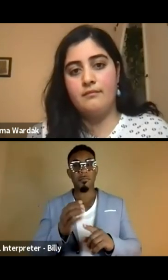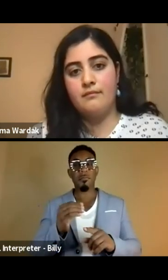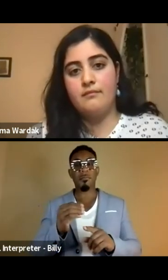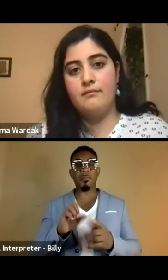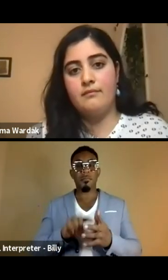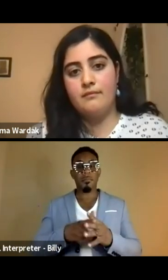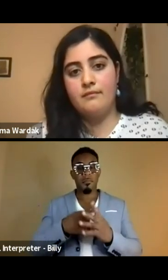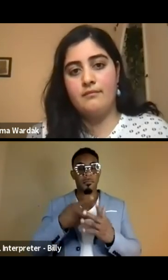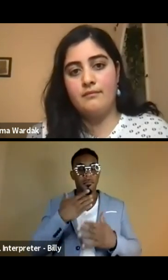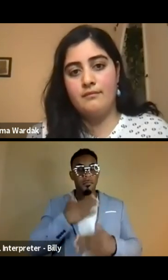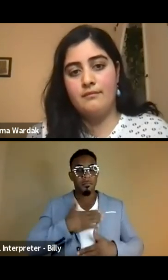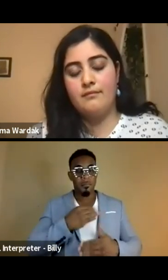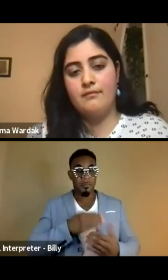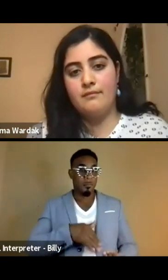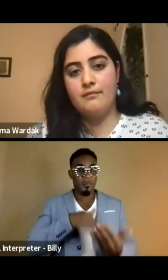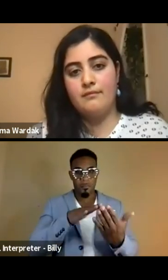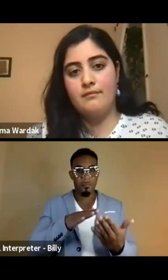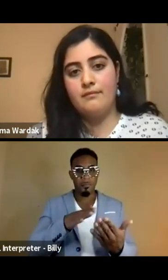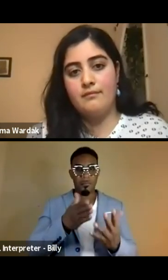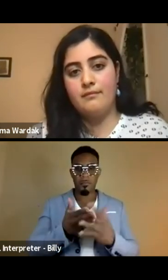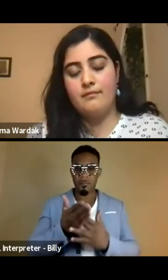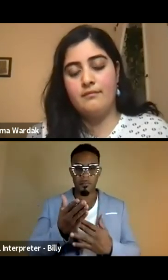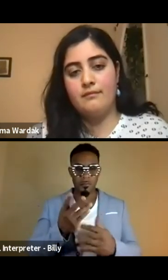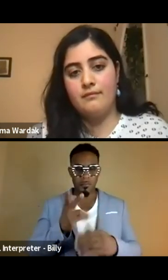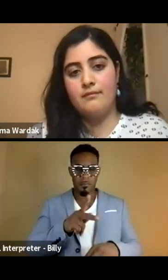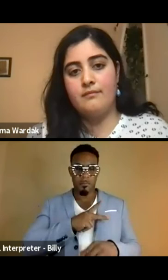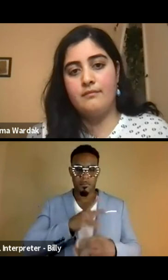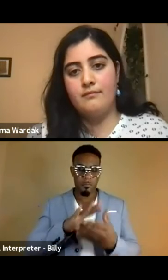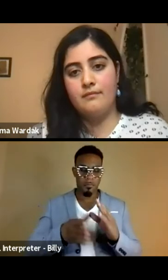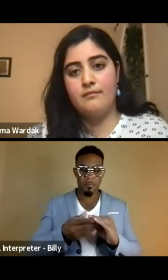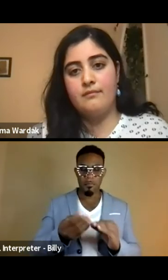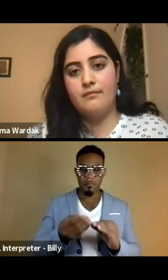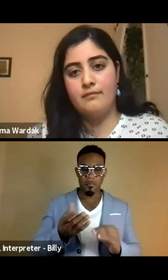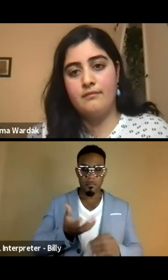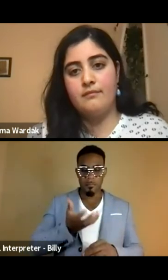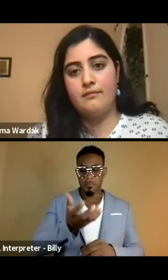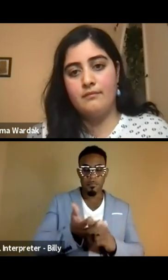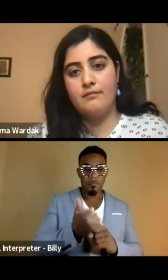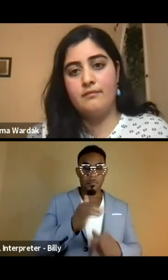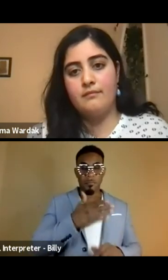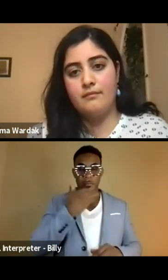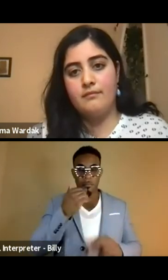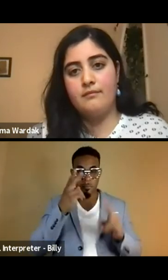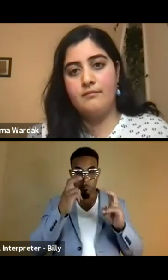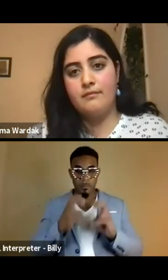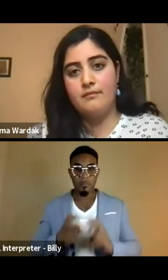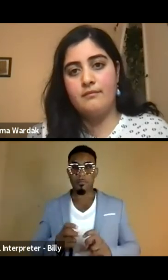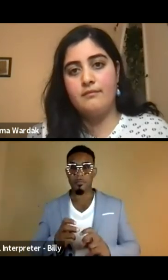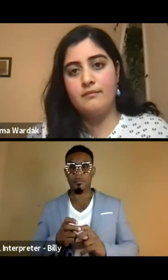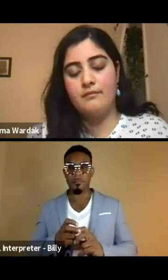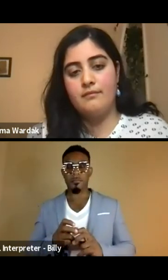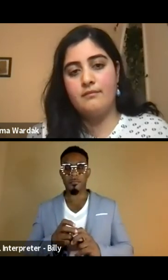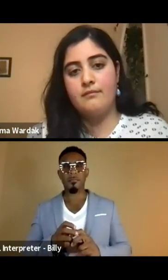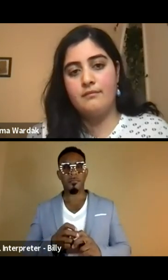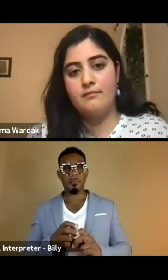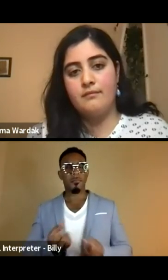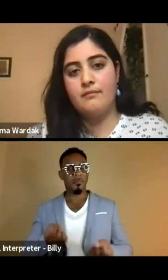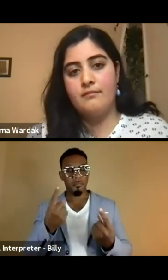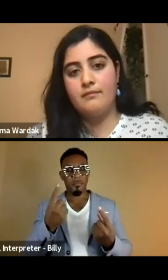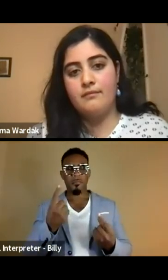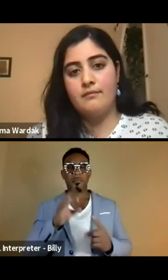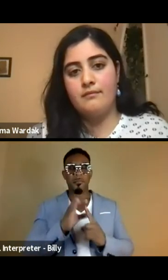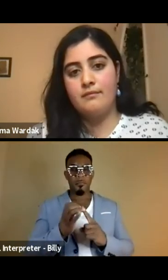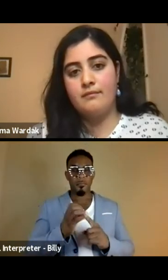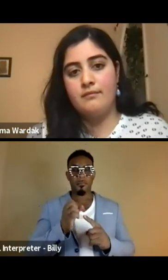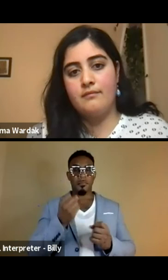begin to approach it again through those personal stories and through better understanding, um, understanding the